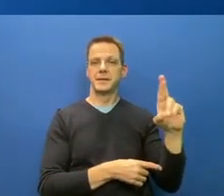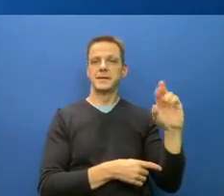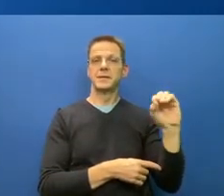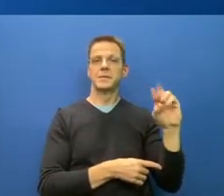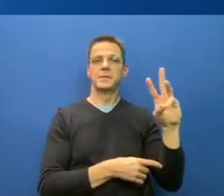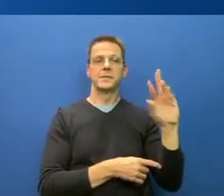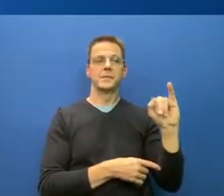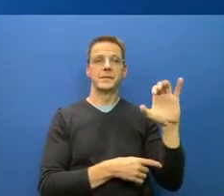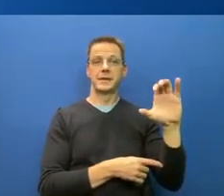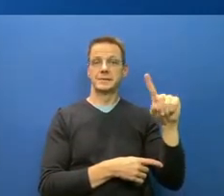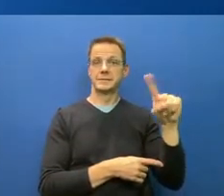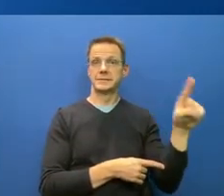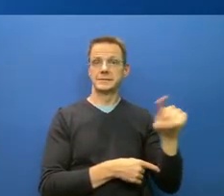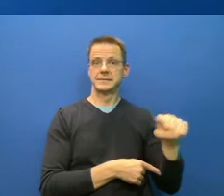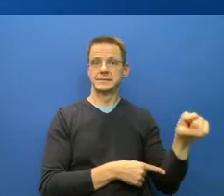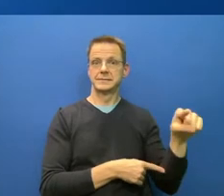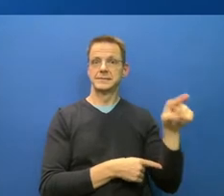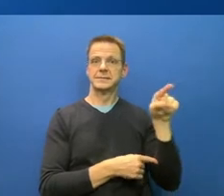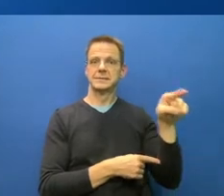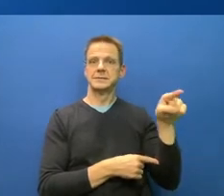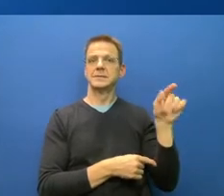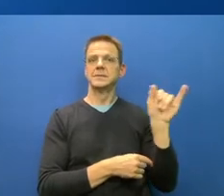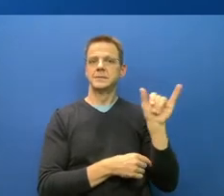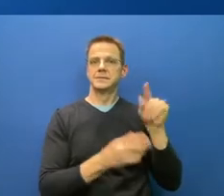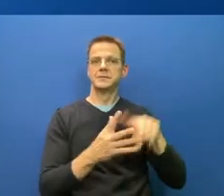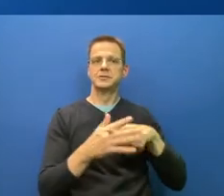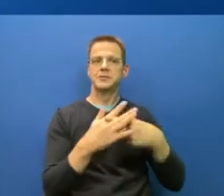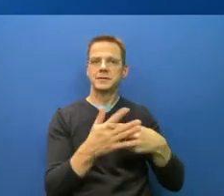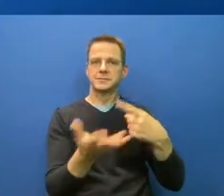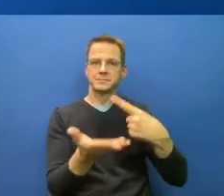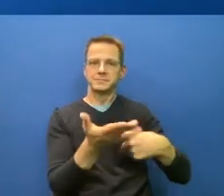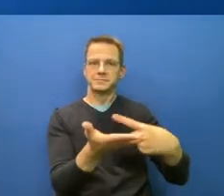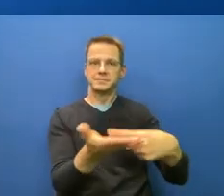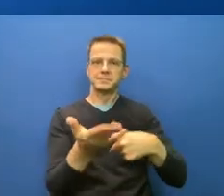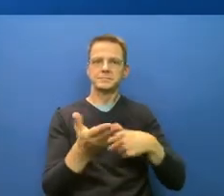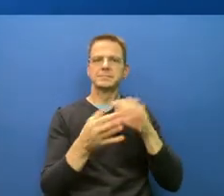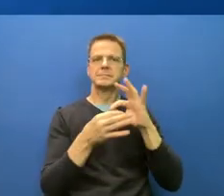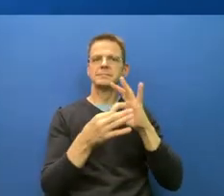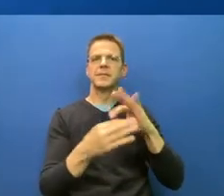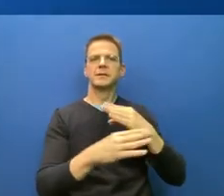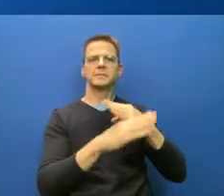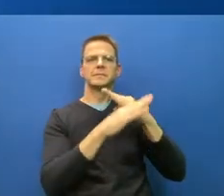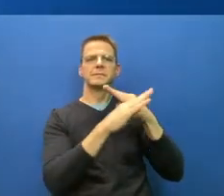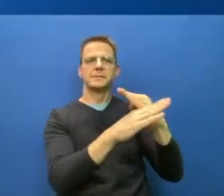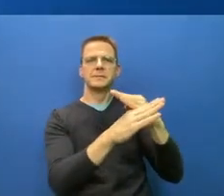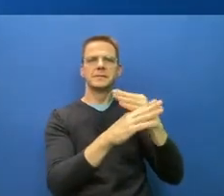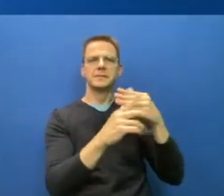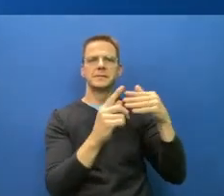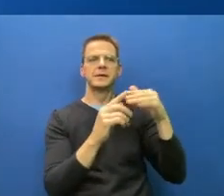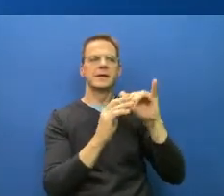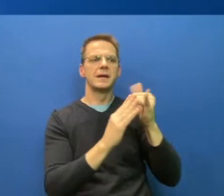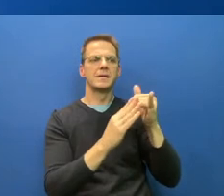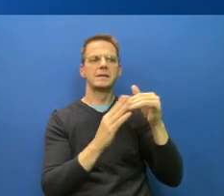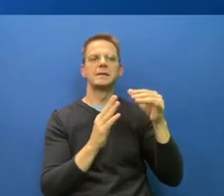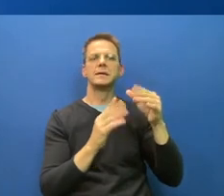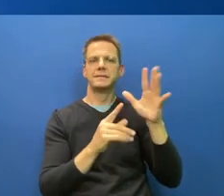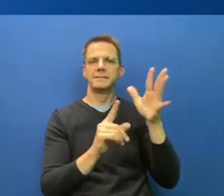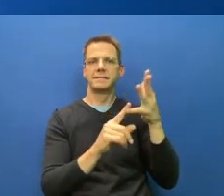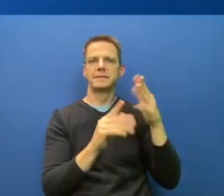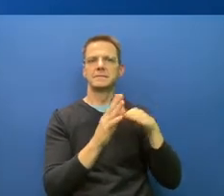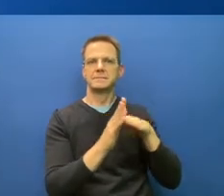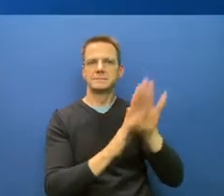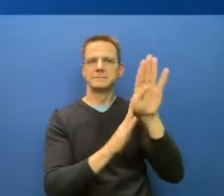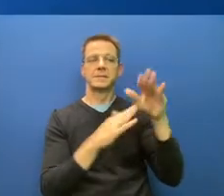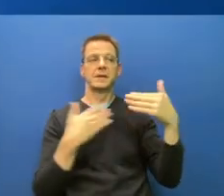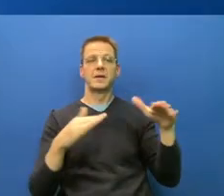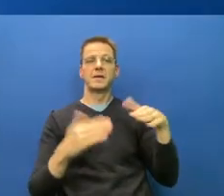We are going to explore that topic from a great breadth of expert experience, from medical professionals to political and policy